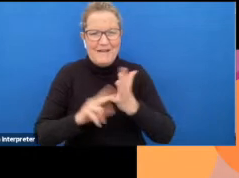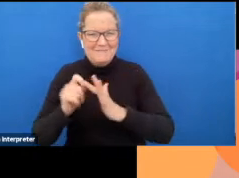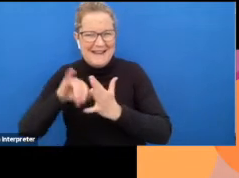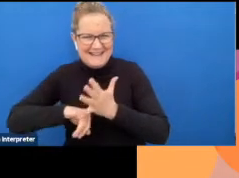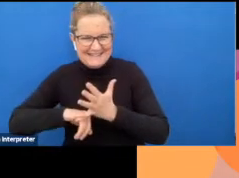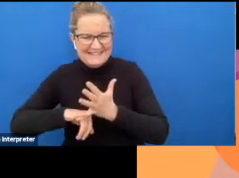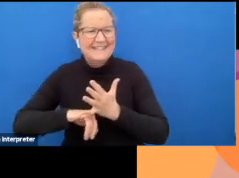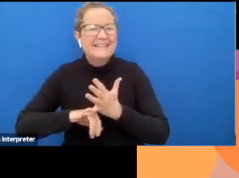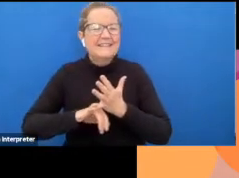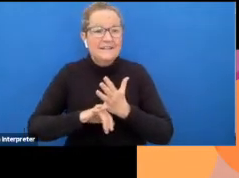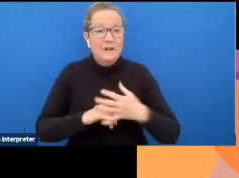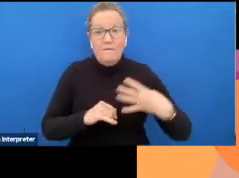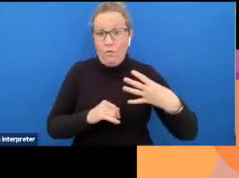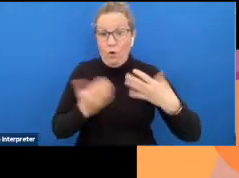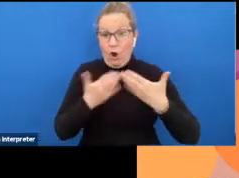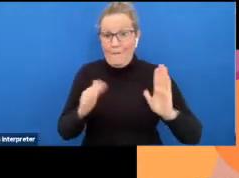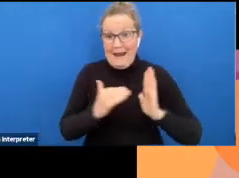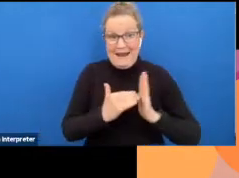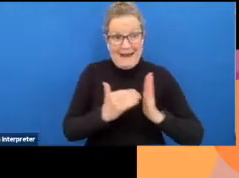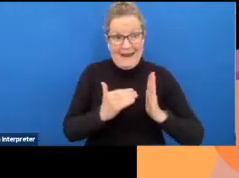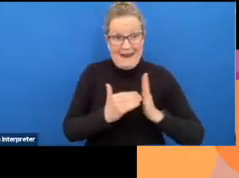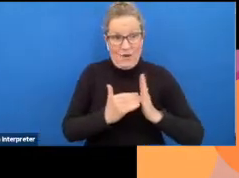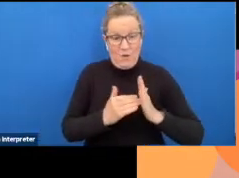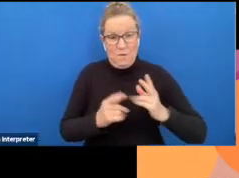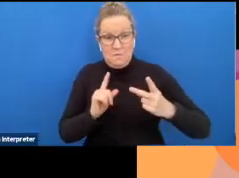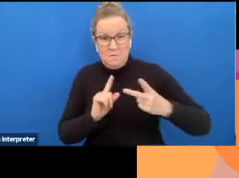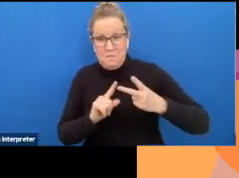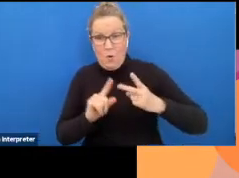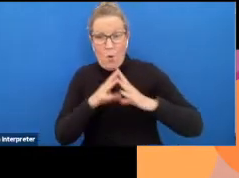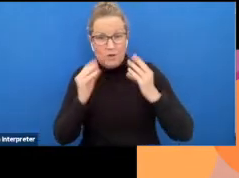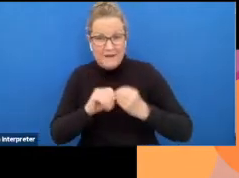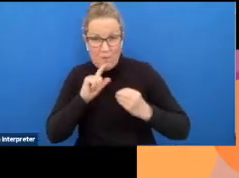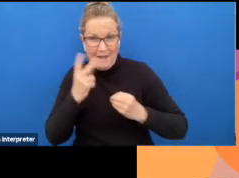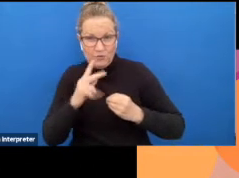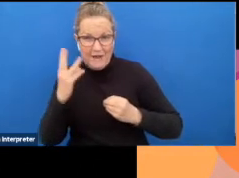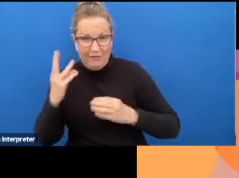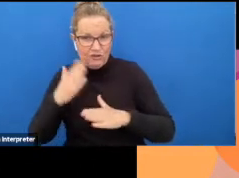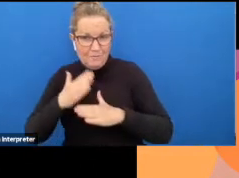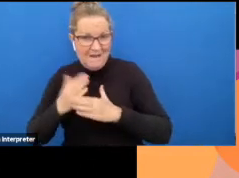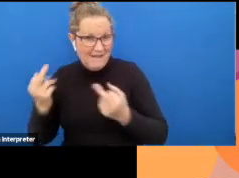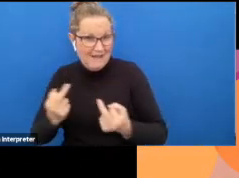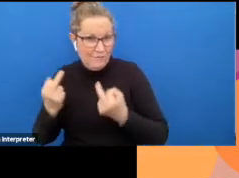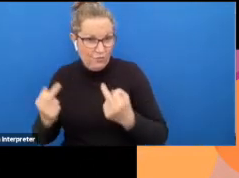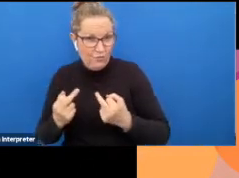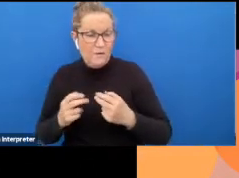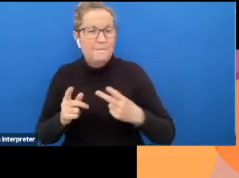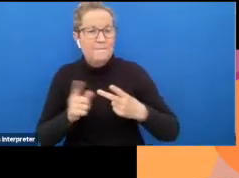financial year of 21 22 um there will be 23 positions within the vps um these may still grow